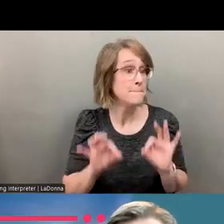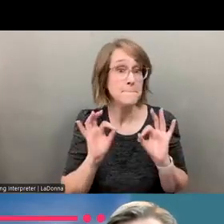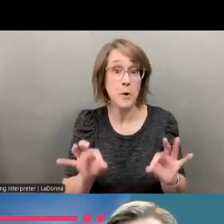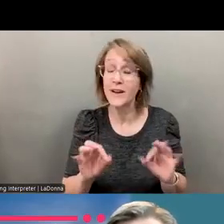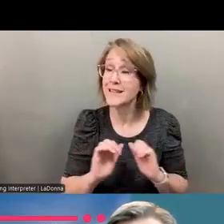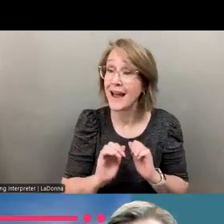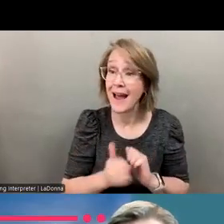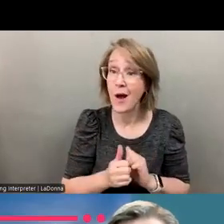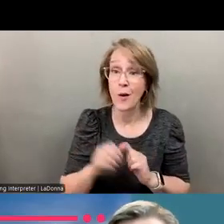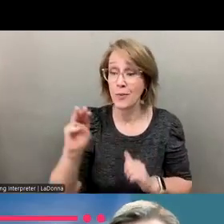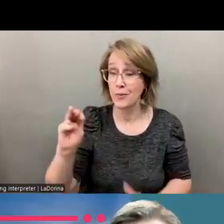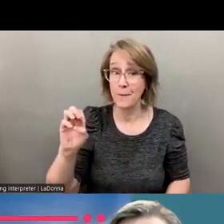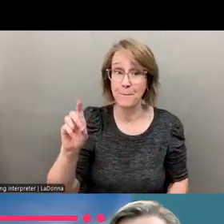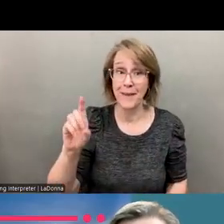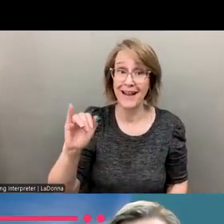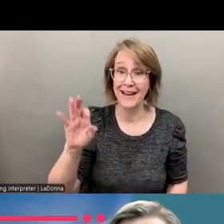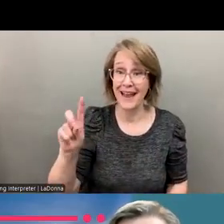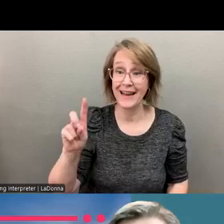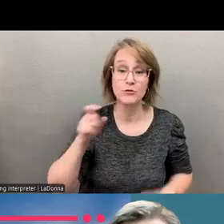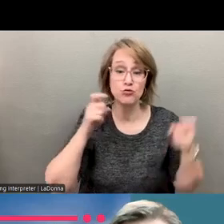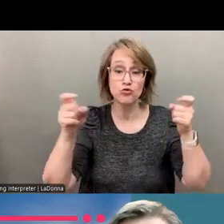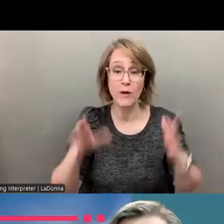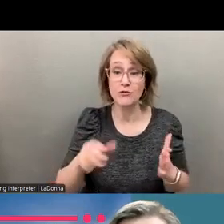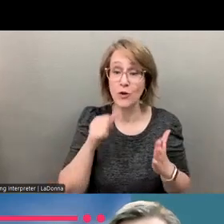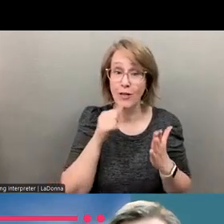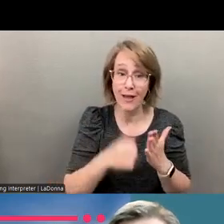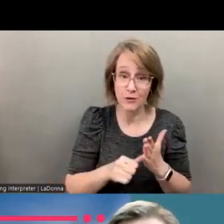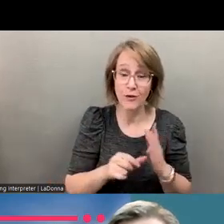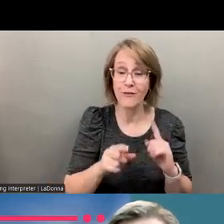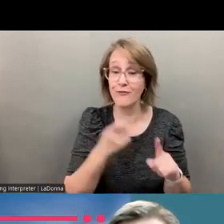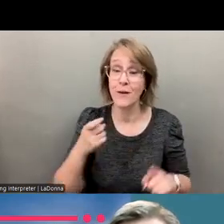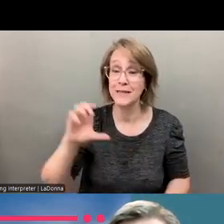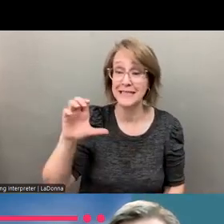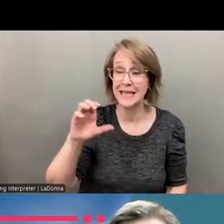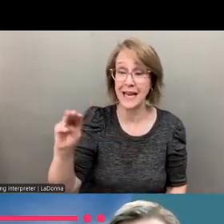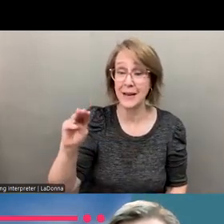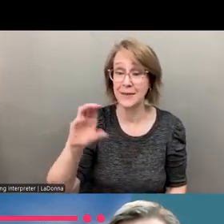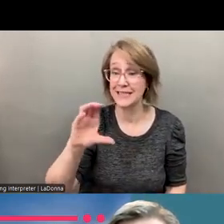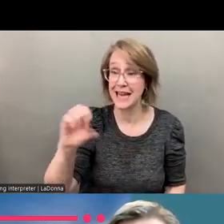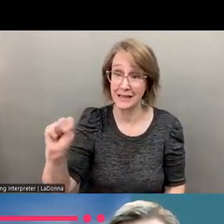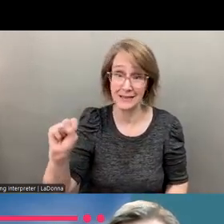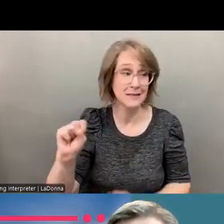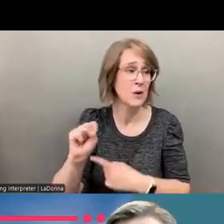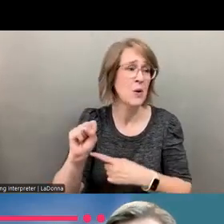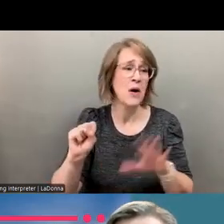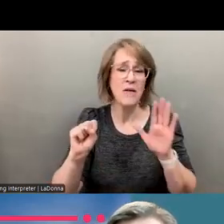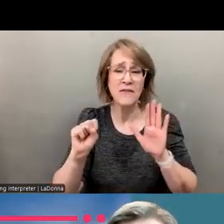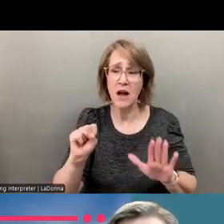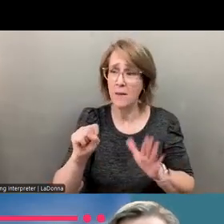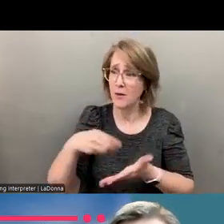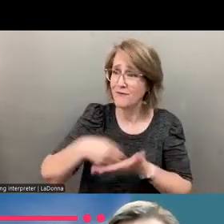letter that came out within the last couple of months out of CMCS. And we've talked about that on this calls in terms of some of the funding